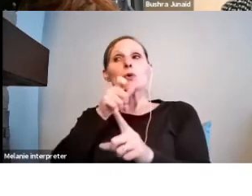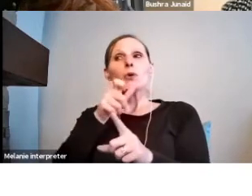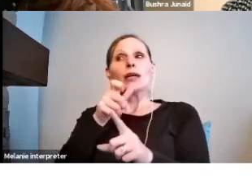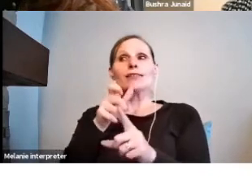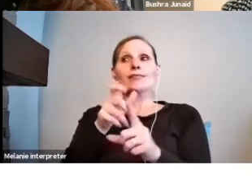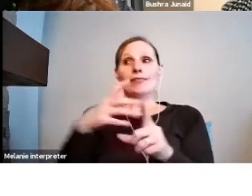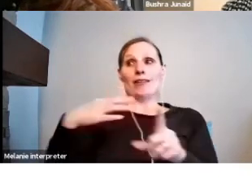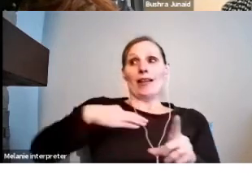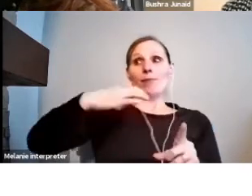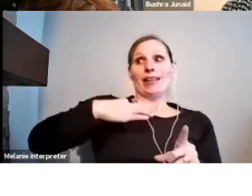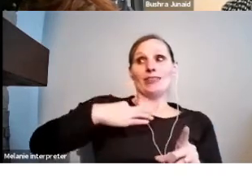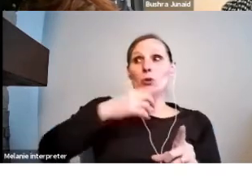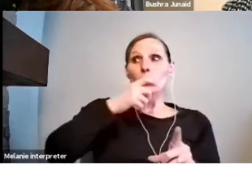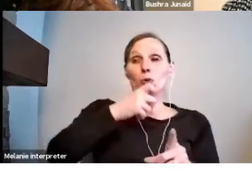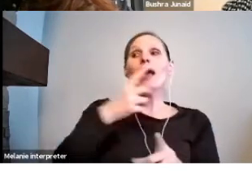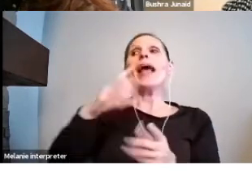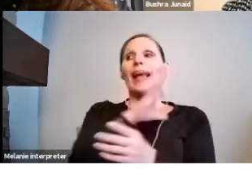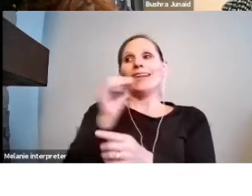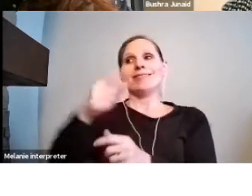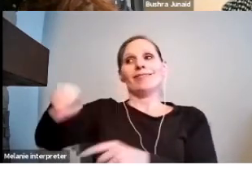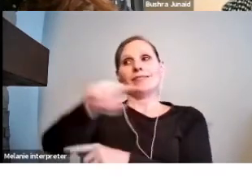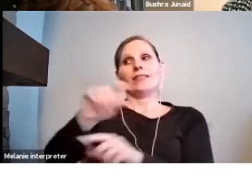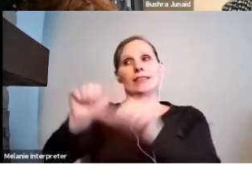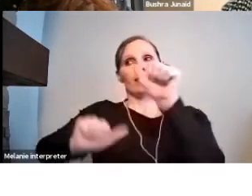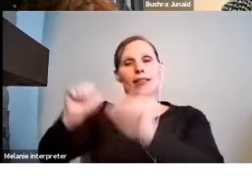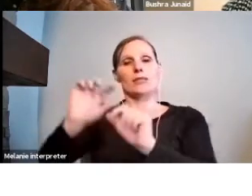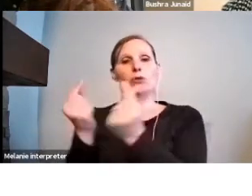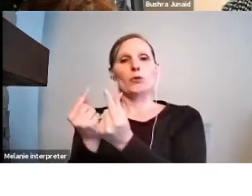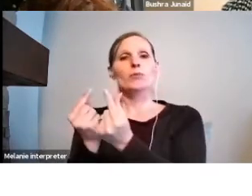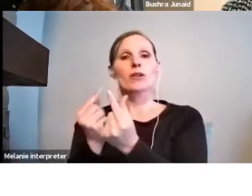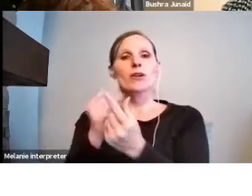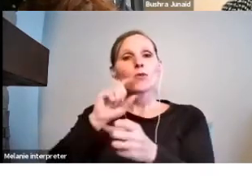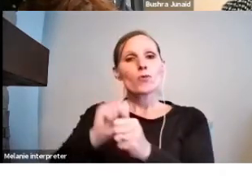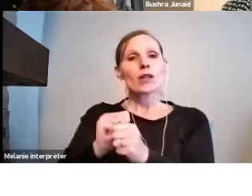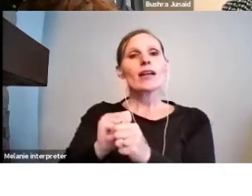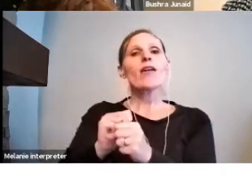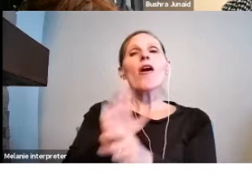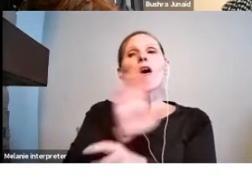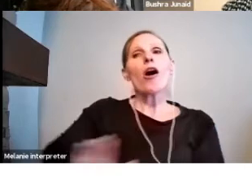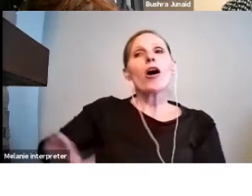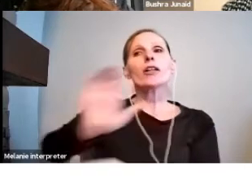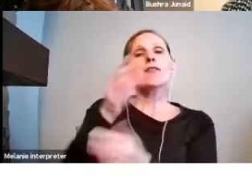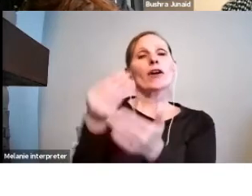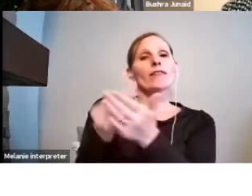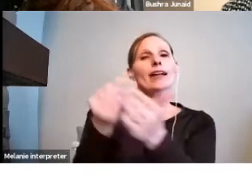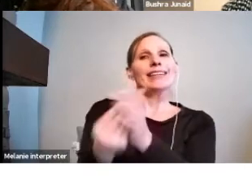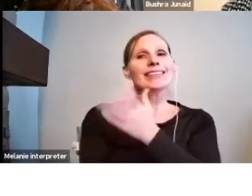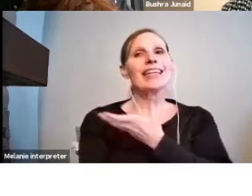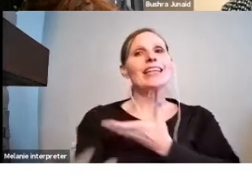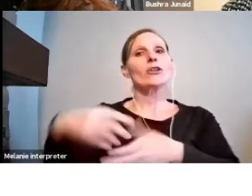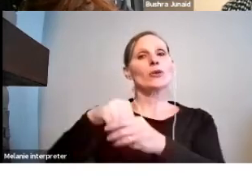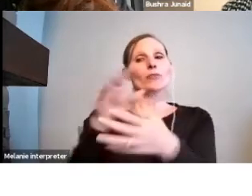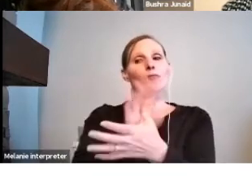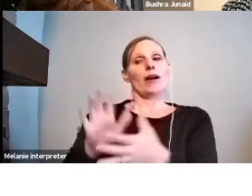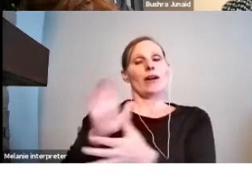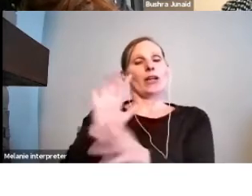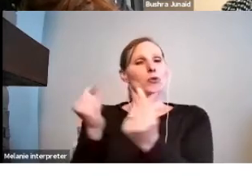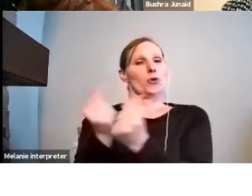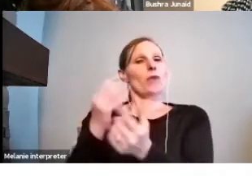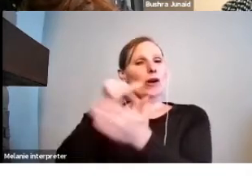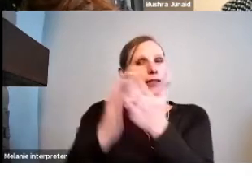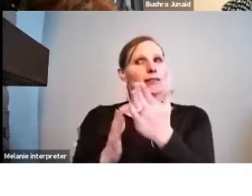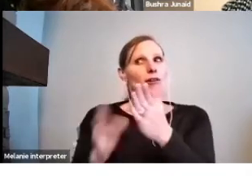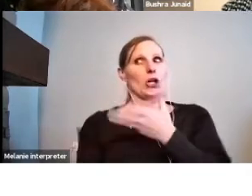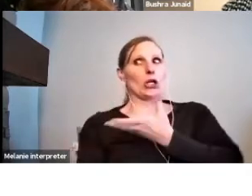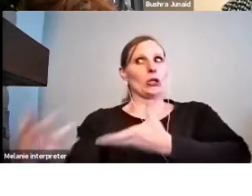We work to ensure that our peer assessment processes across all funding programs include priority groups, so